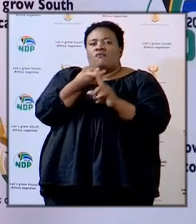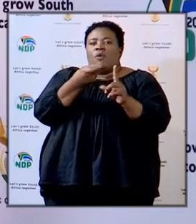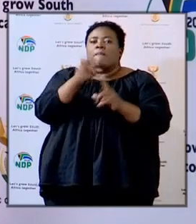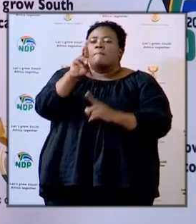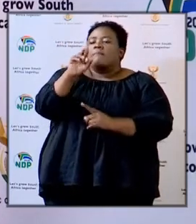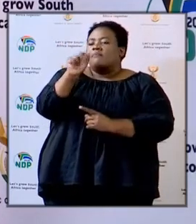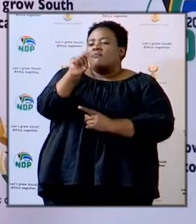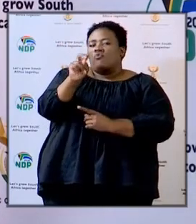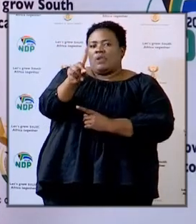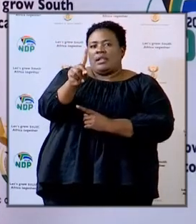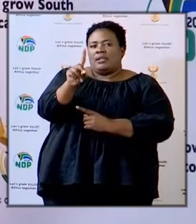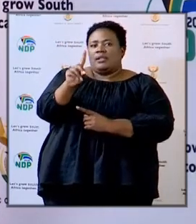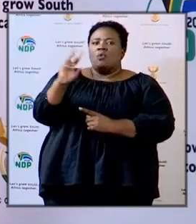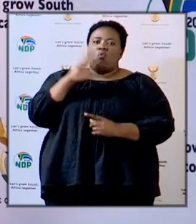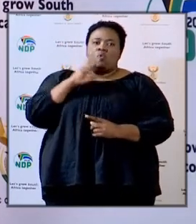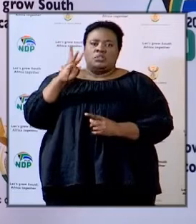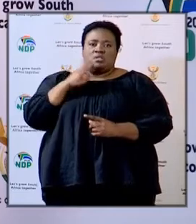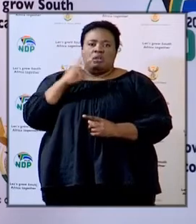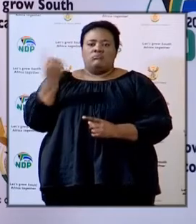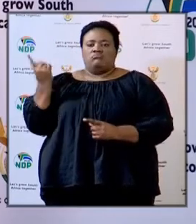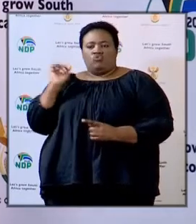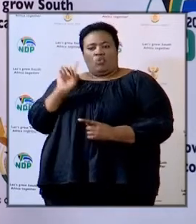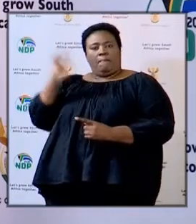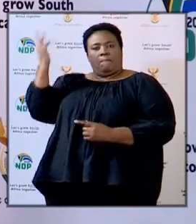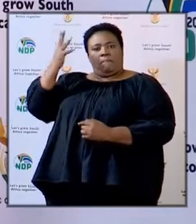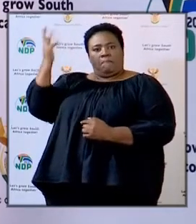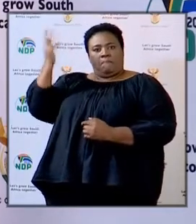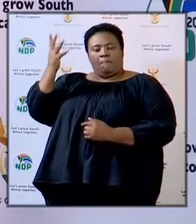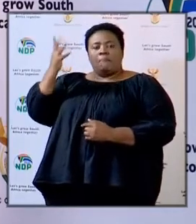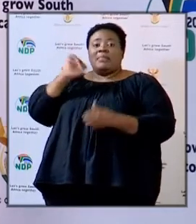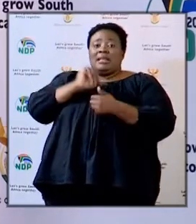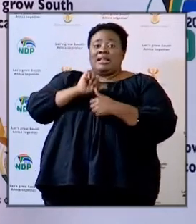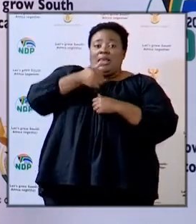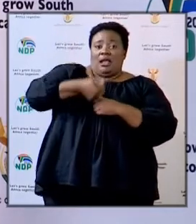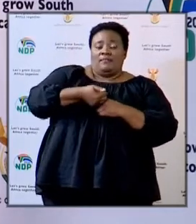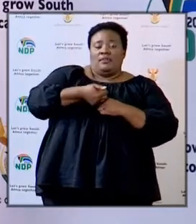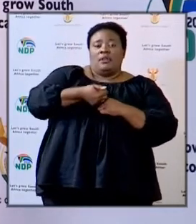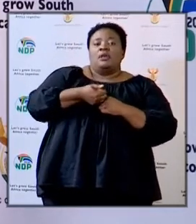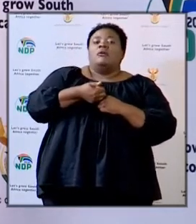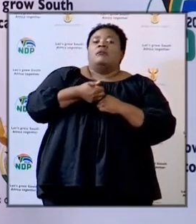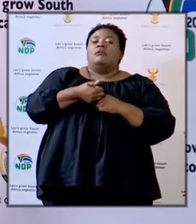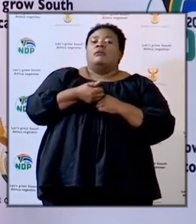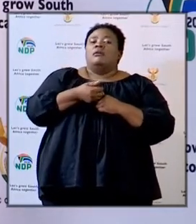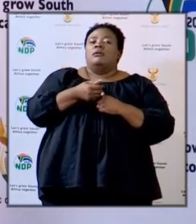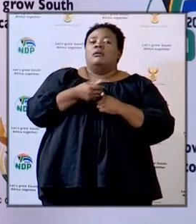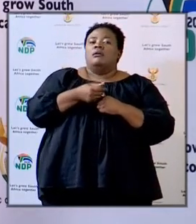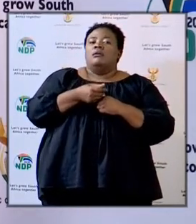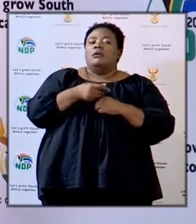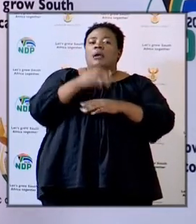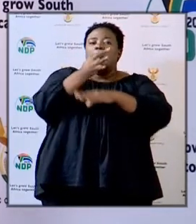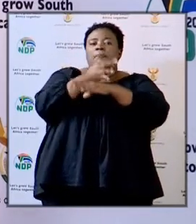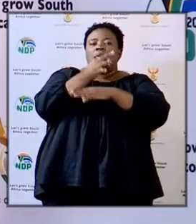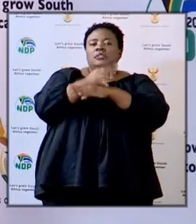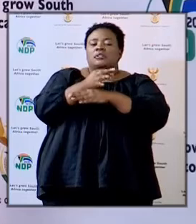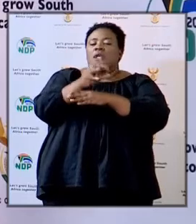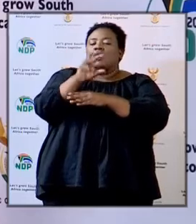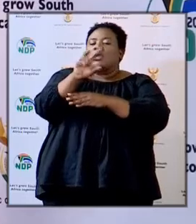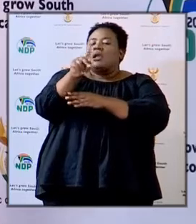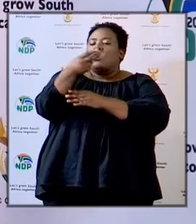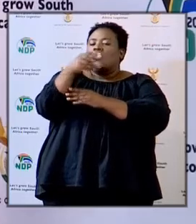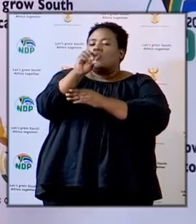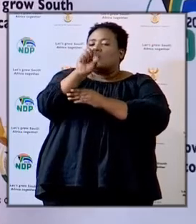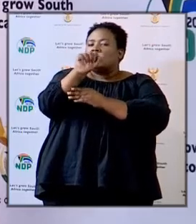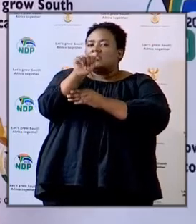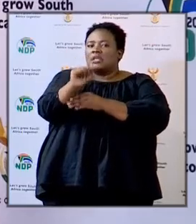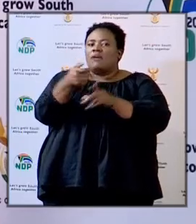deliver his presentation. And thereafter, it will be Mr. Kosa from NECT to deliver the NECT-led consortium